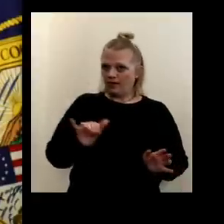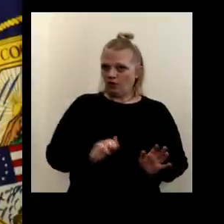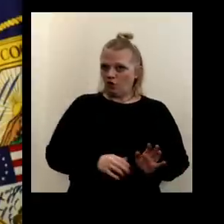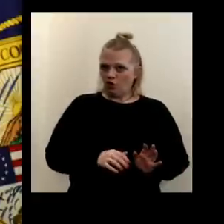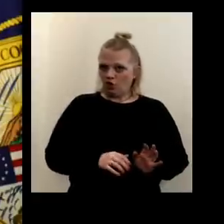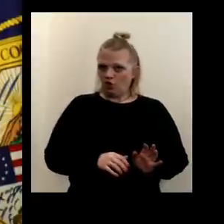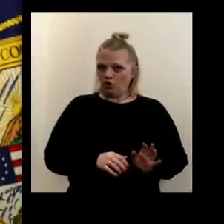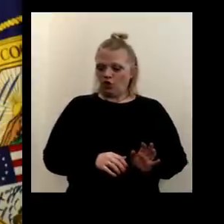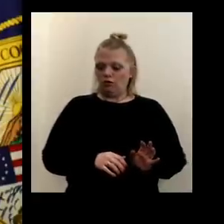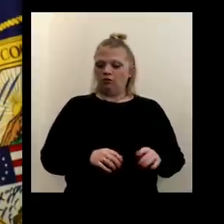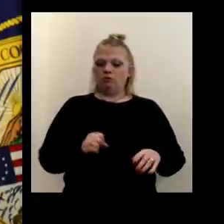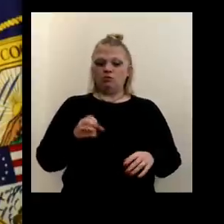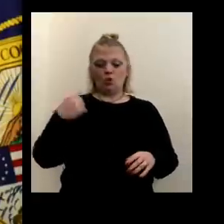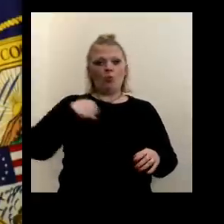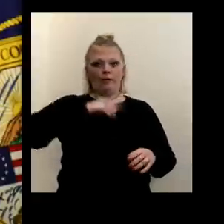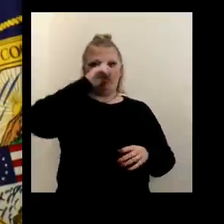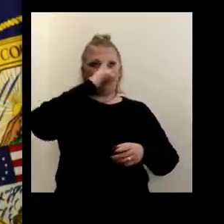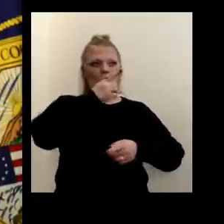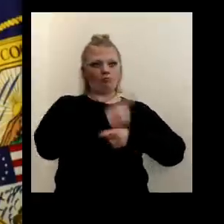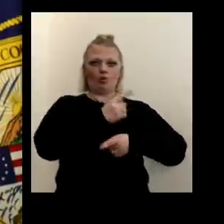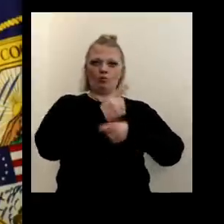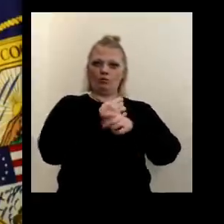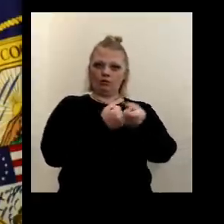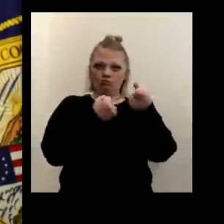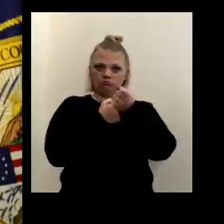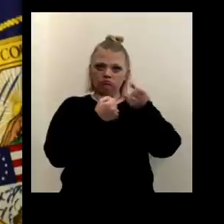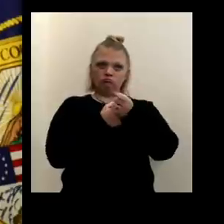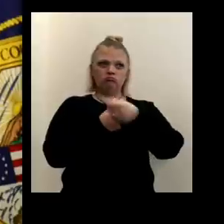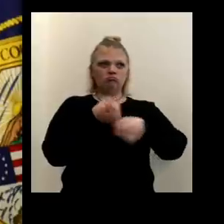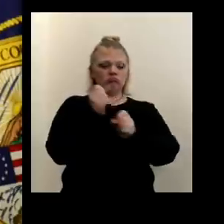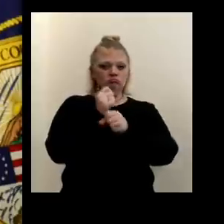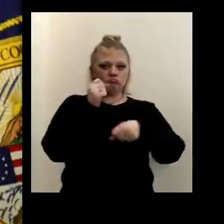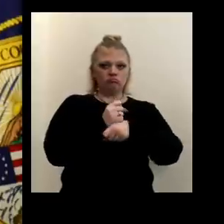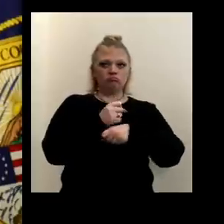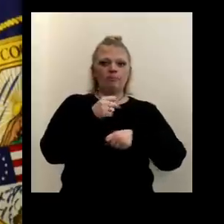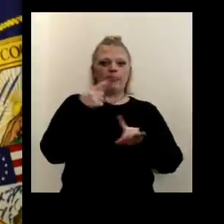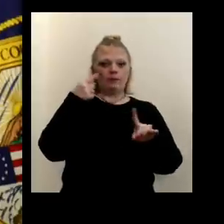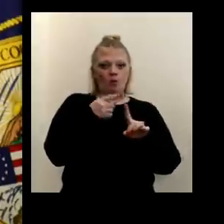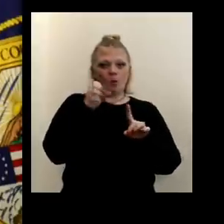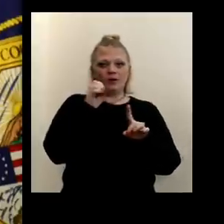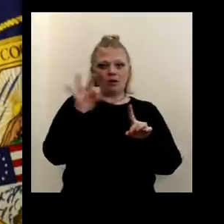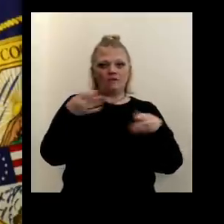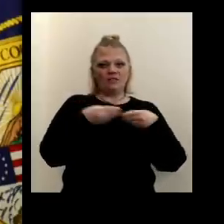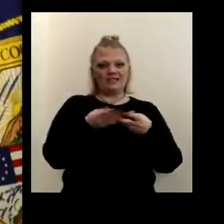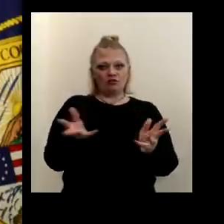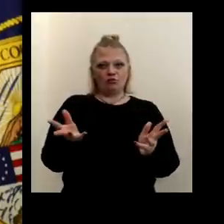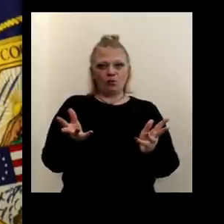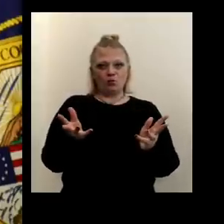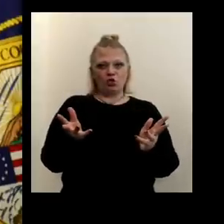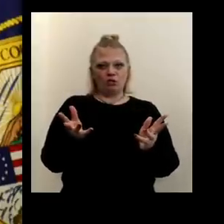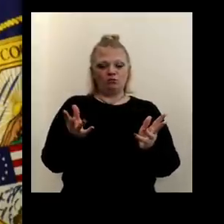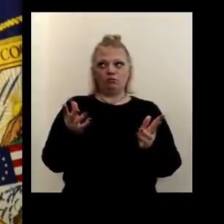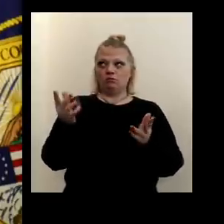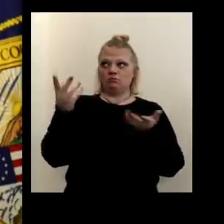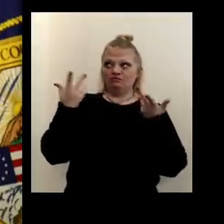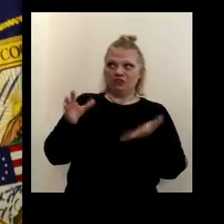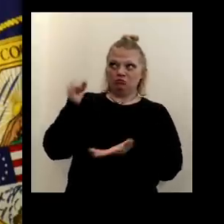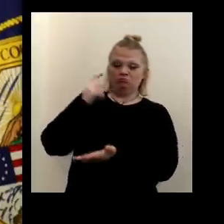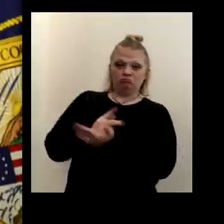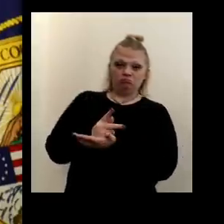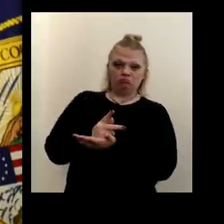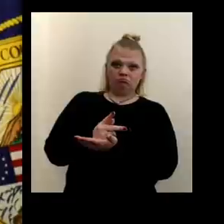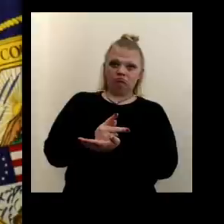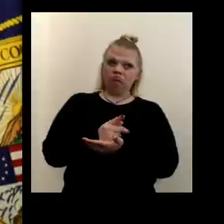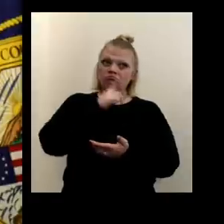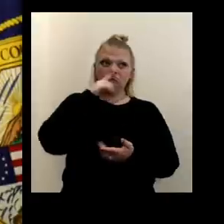So we did what we thought was appropriate, advocate to create a point of distribution clinic. And we got approval for that and it's